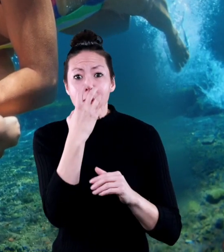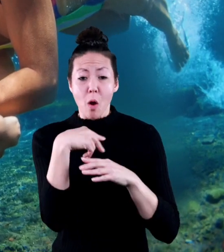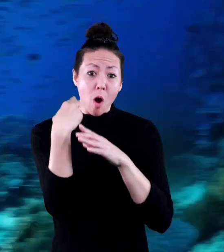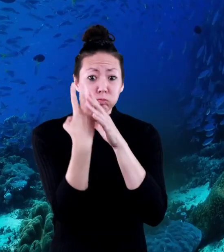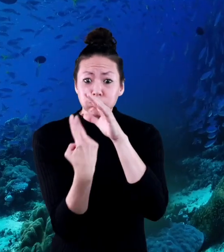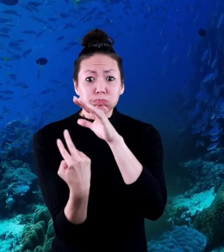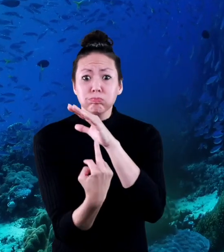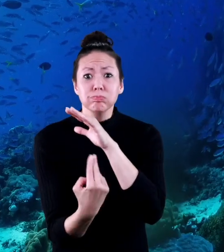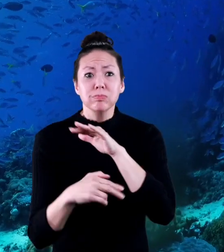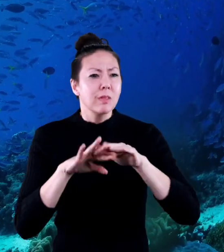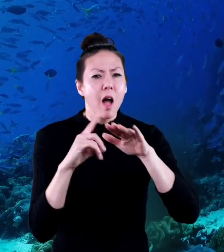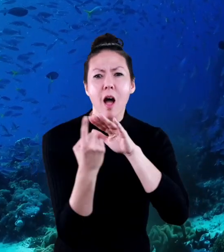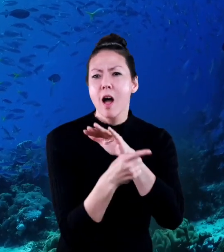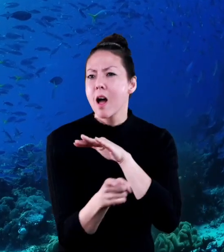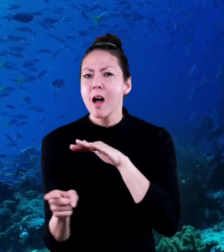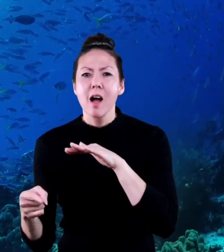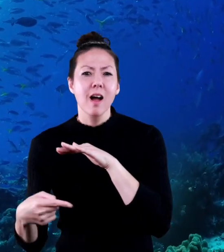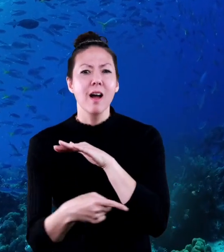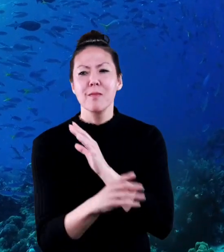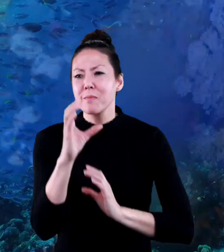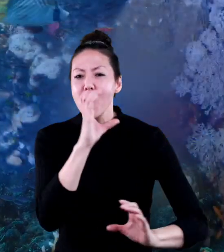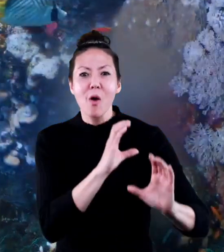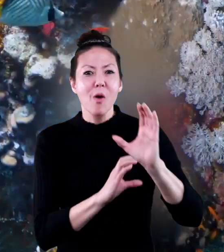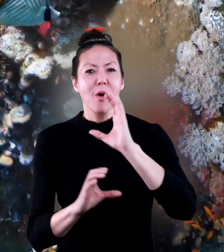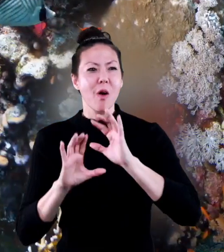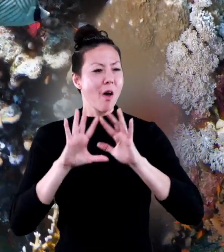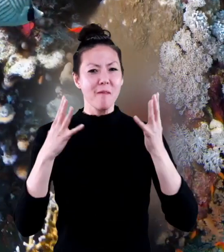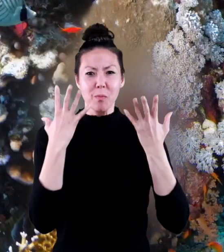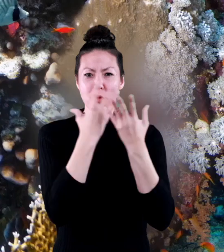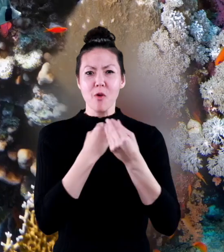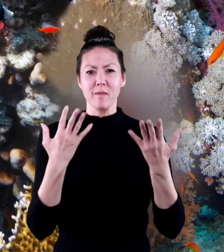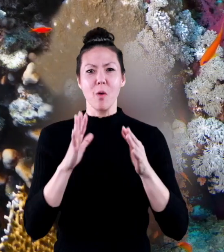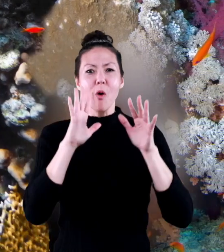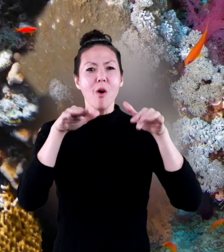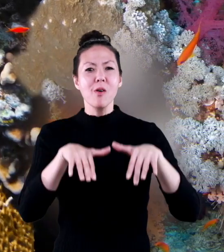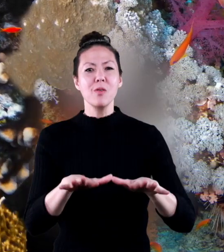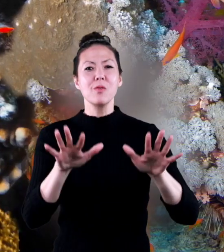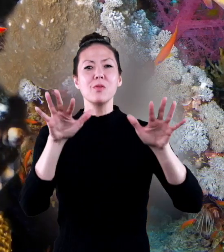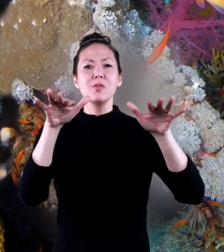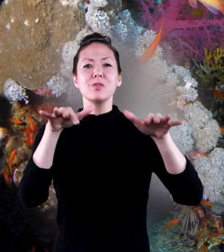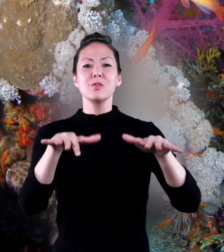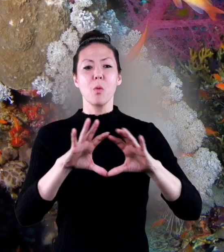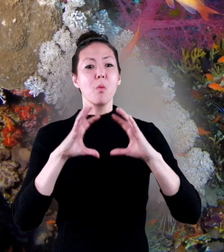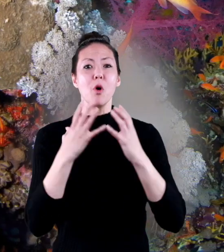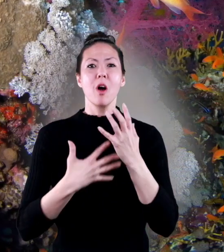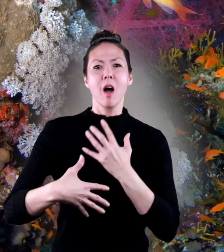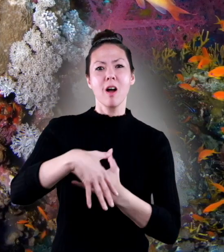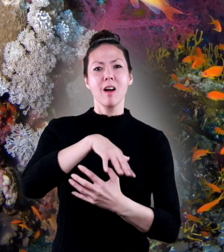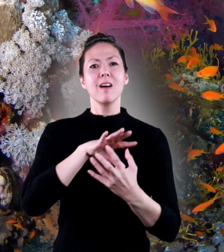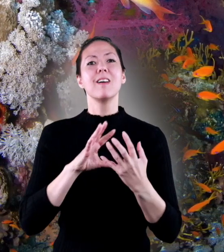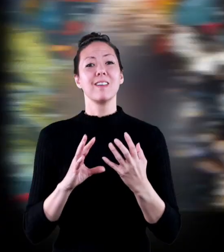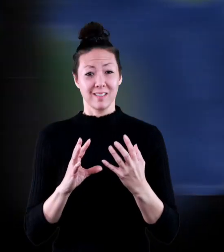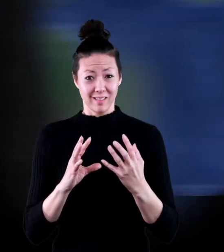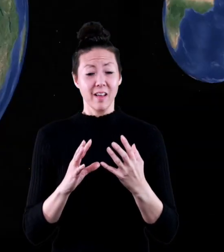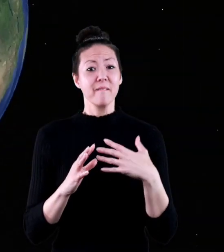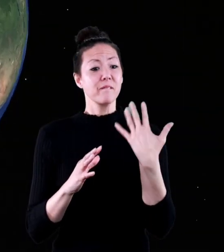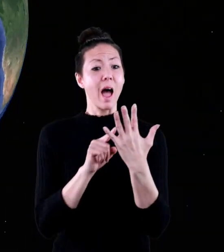And you can scuba dive in the ocean and explore the ocean. Let's explore the oceans of the world together.